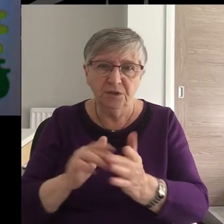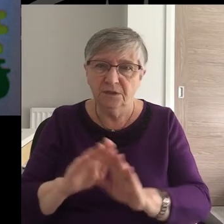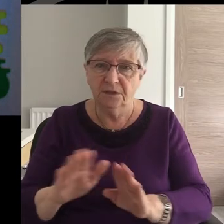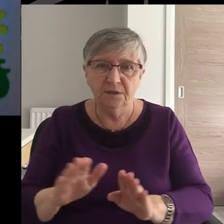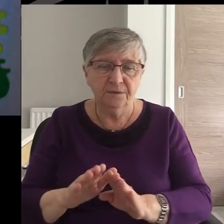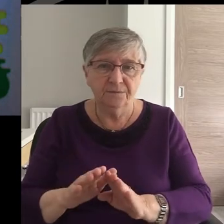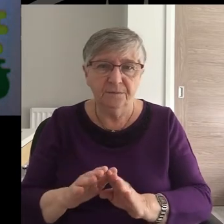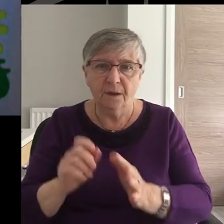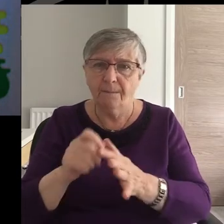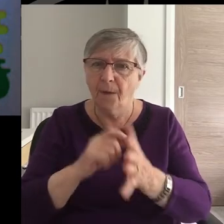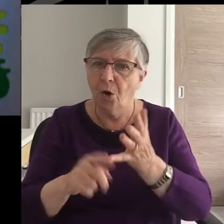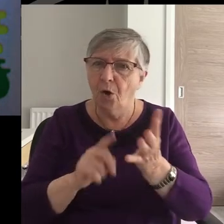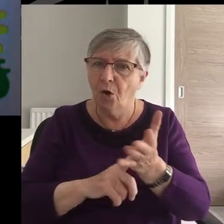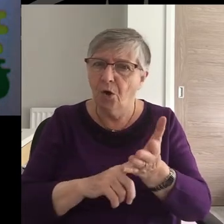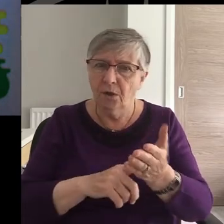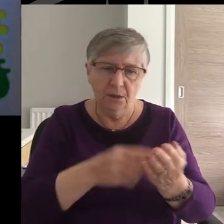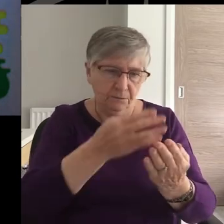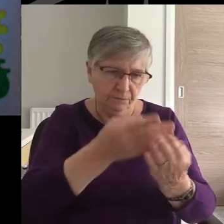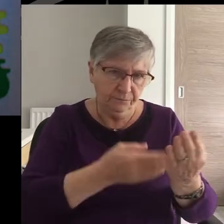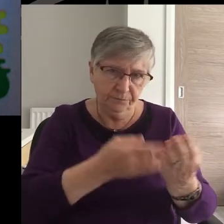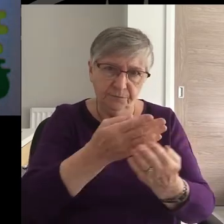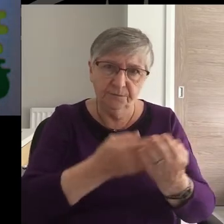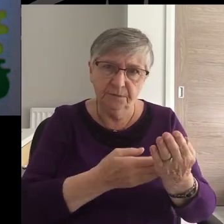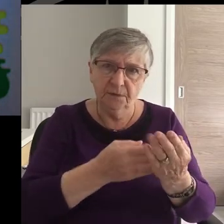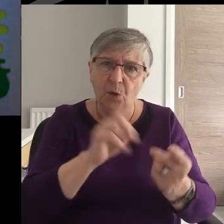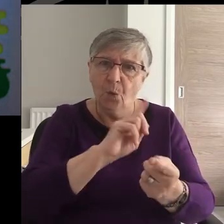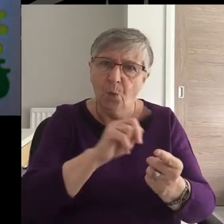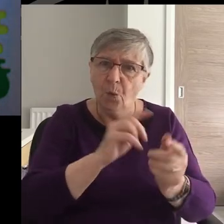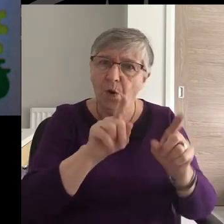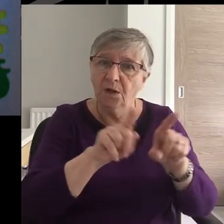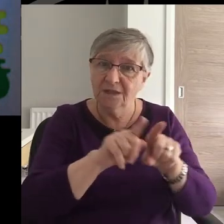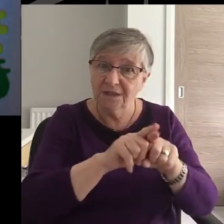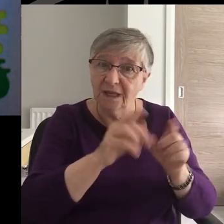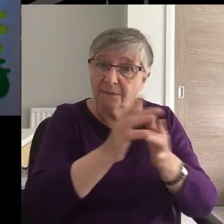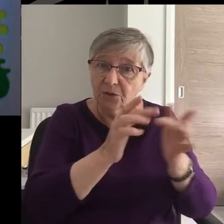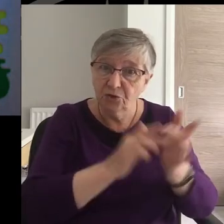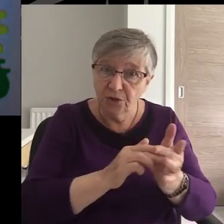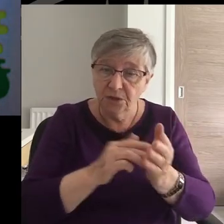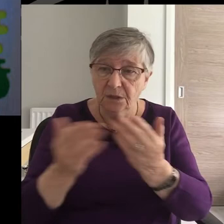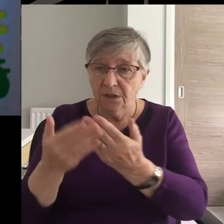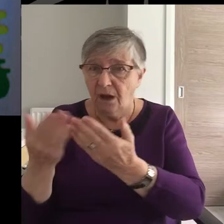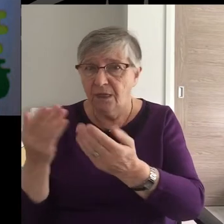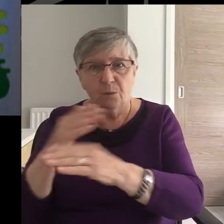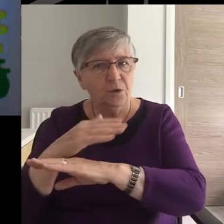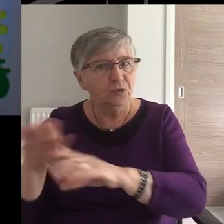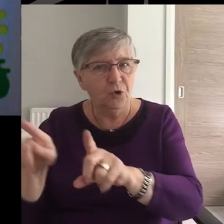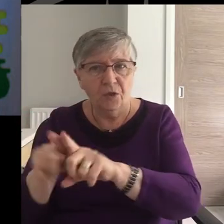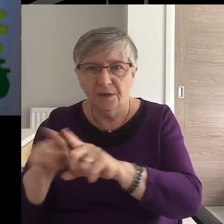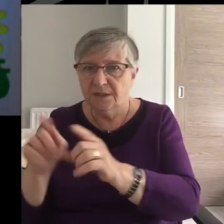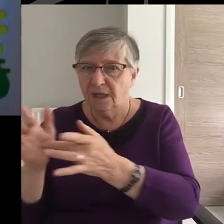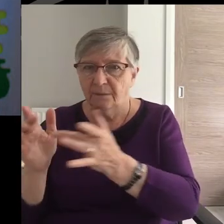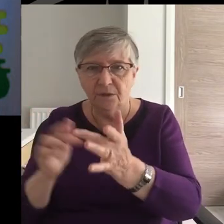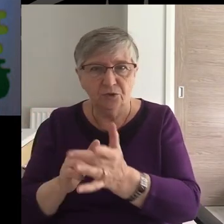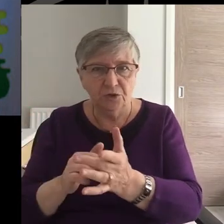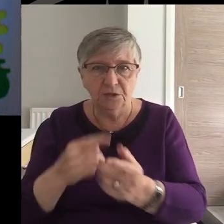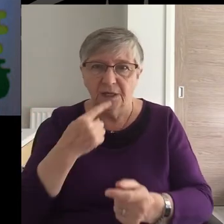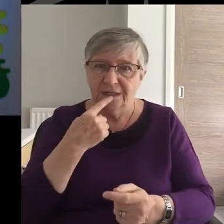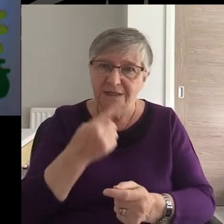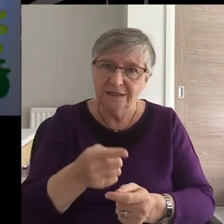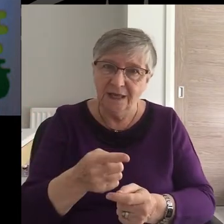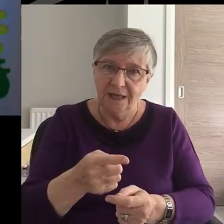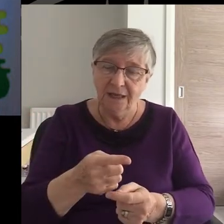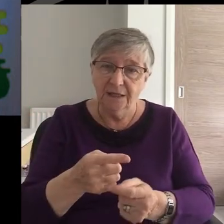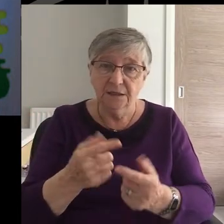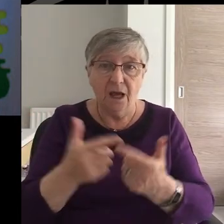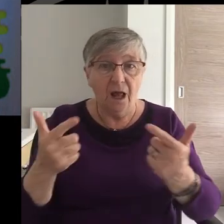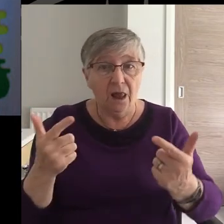Paul lists a range of these Jesus-like and non-Jesus-like behaviors as he often does. He